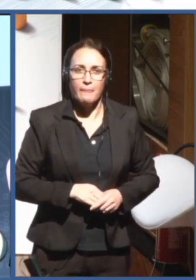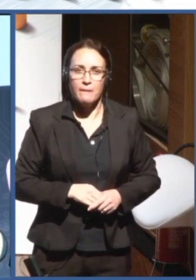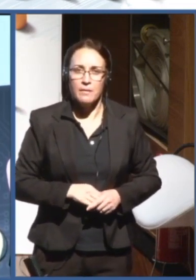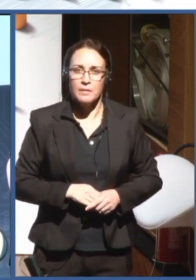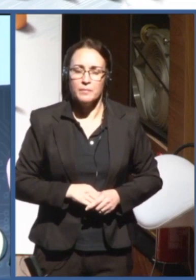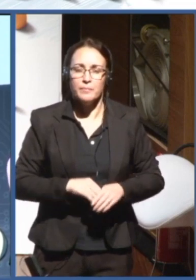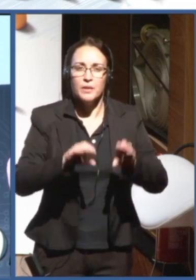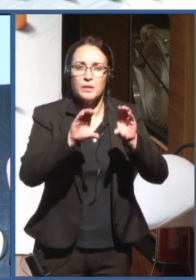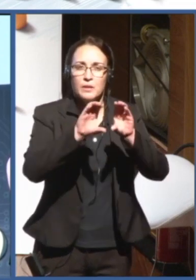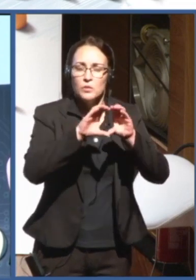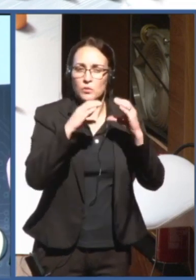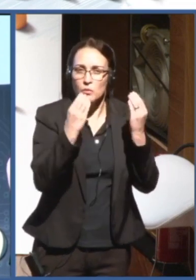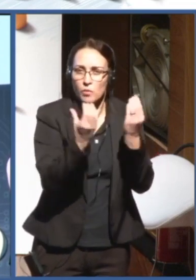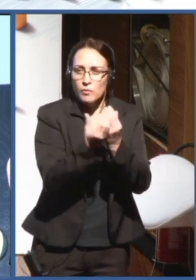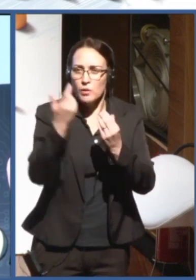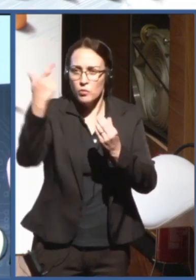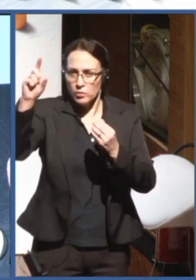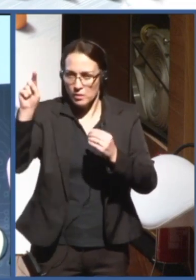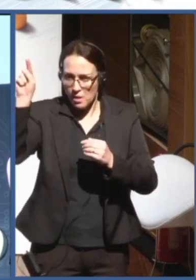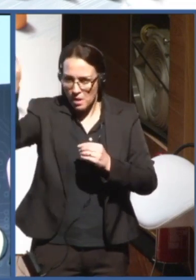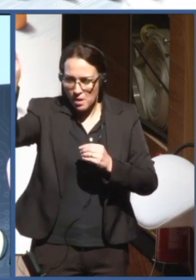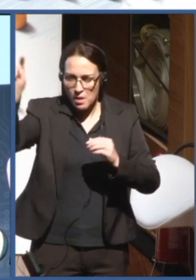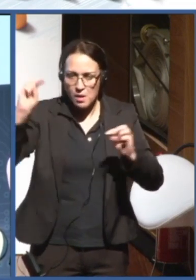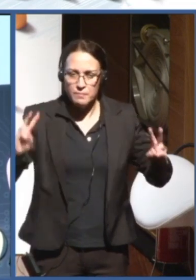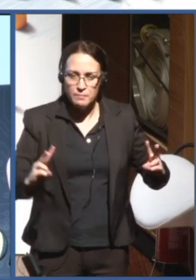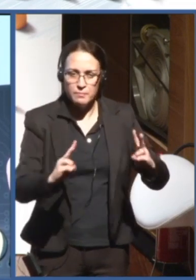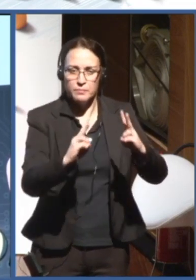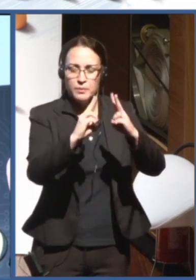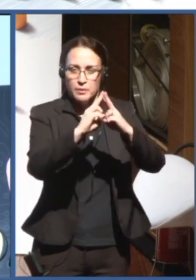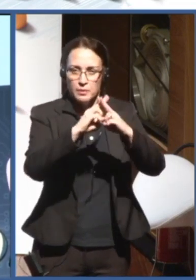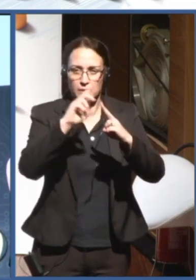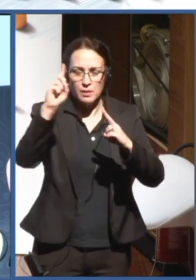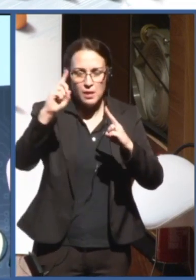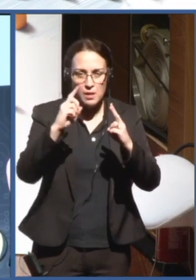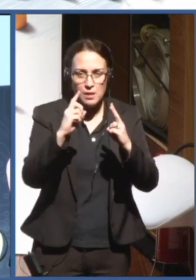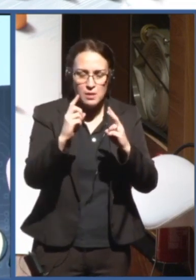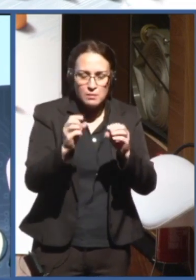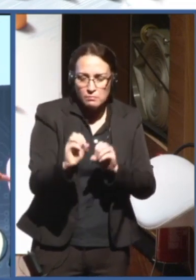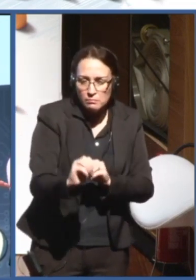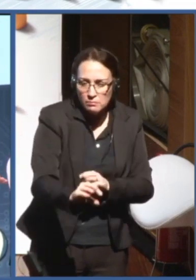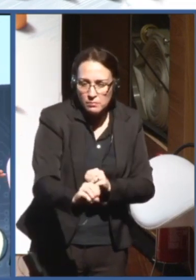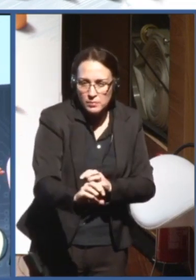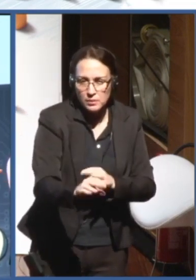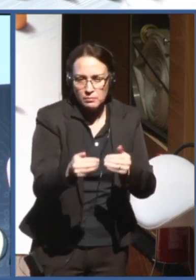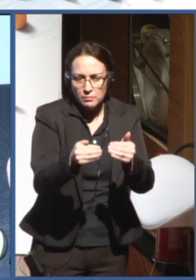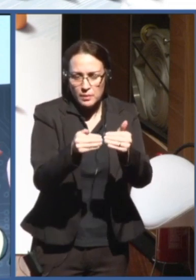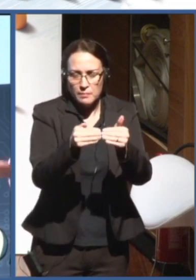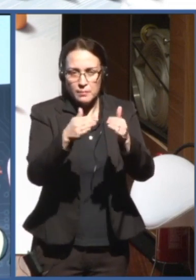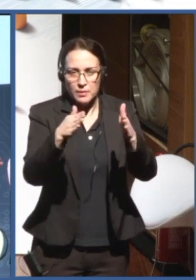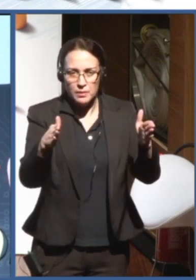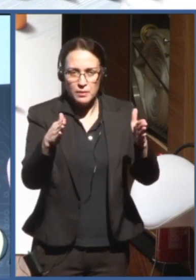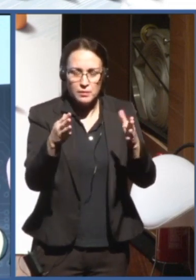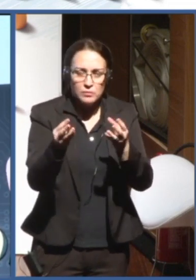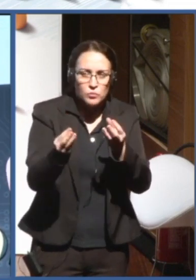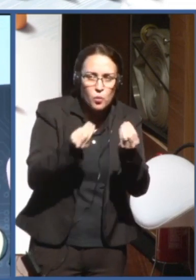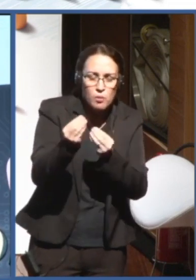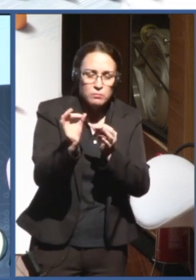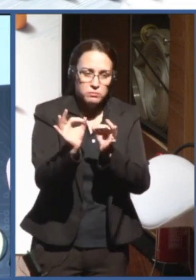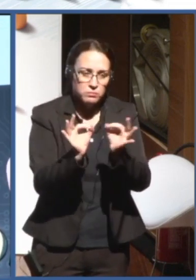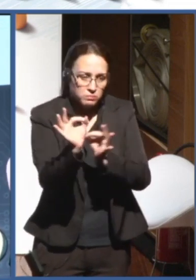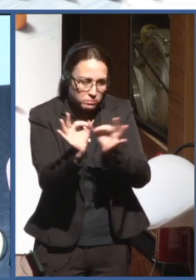OER, on Open Educational Resources. There was... has been organized a regional consultation